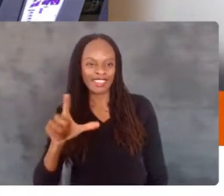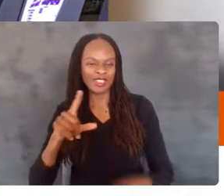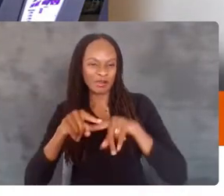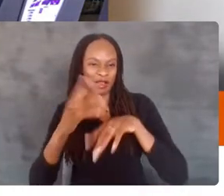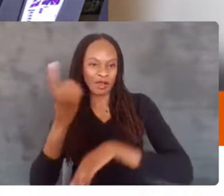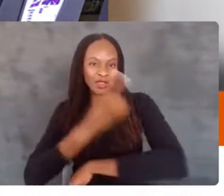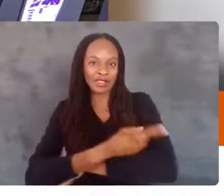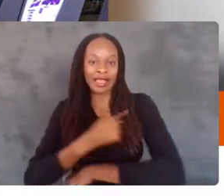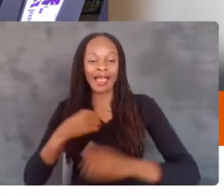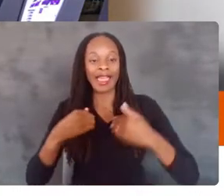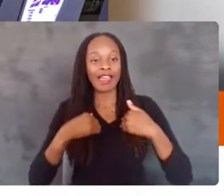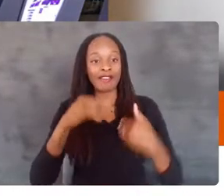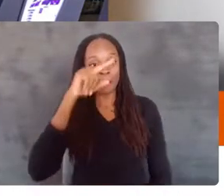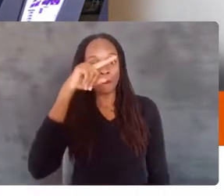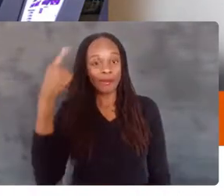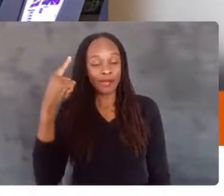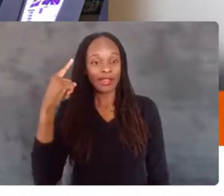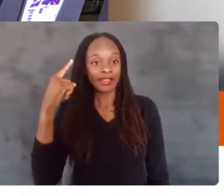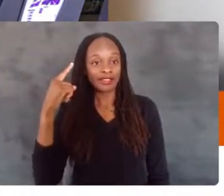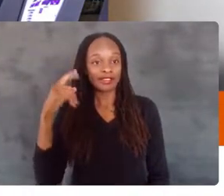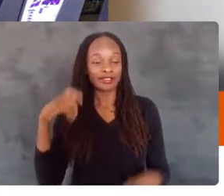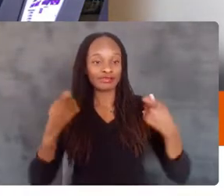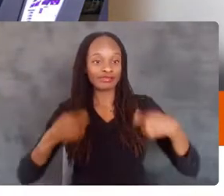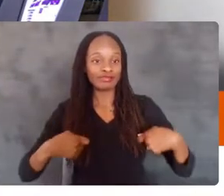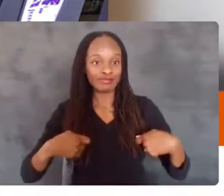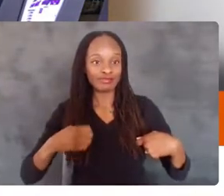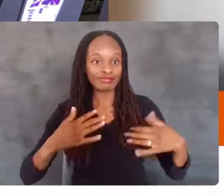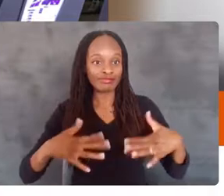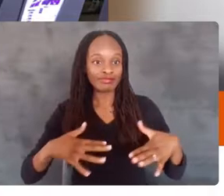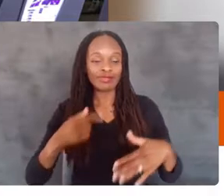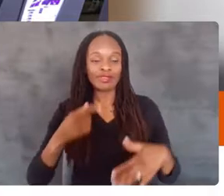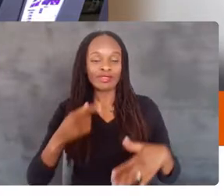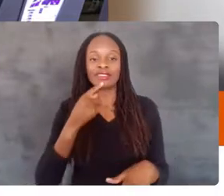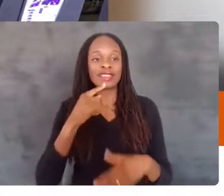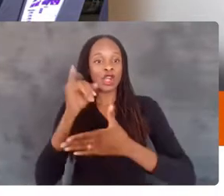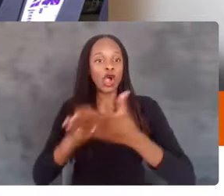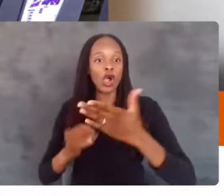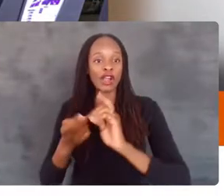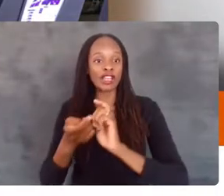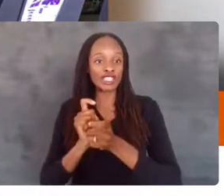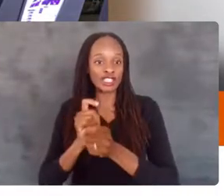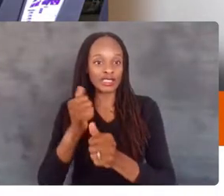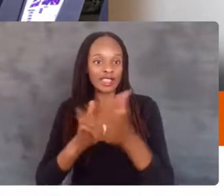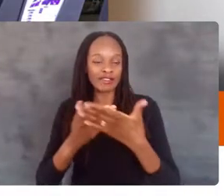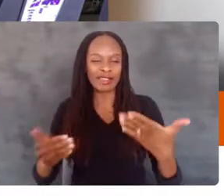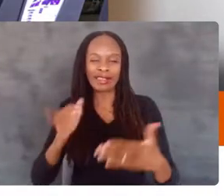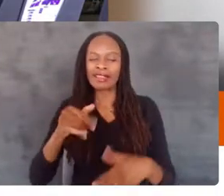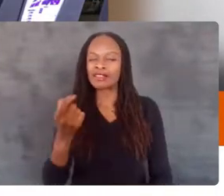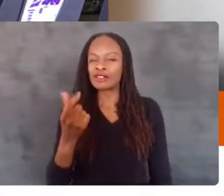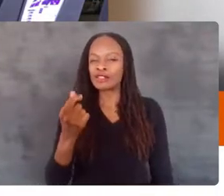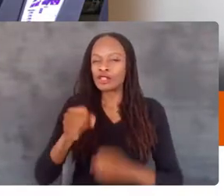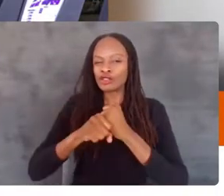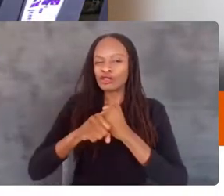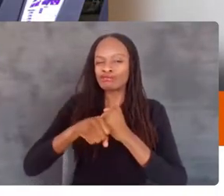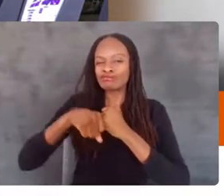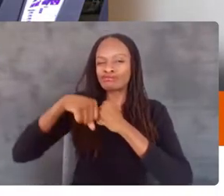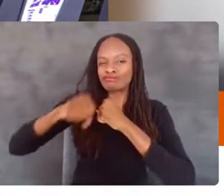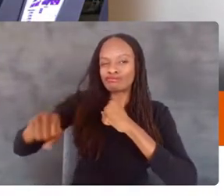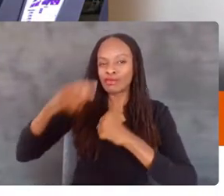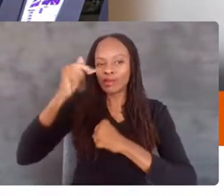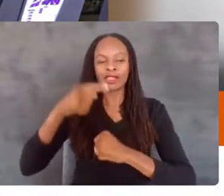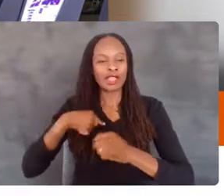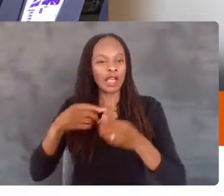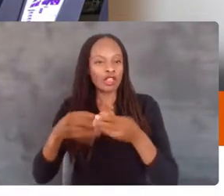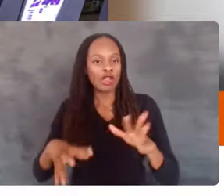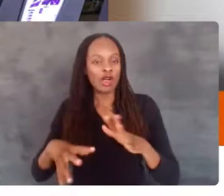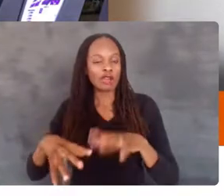sweater and it says art changes everything on the sweater, which is a bit of exaggeration because I did lose power. I'm in